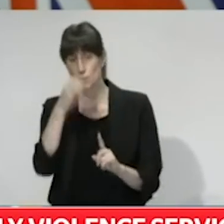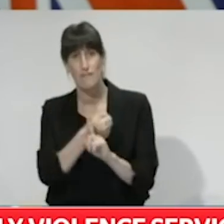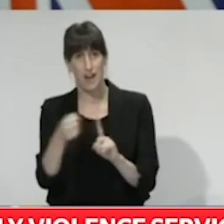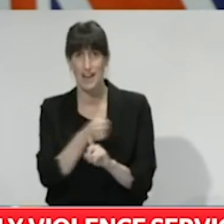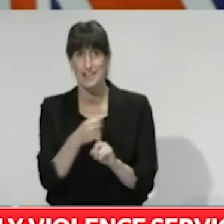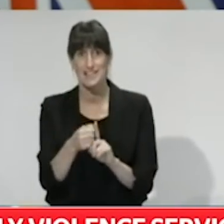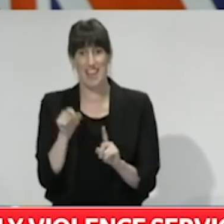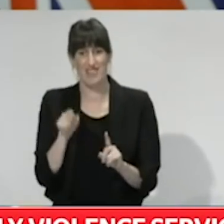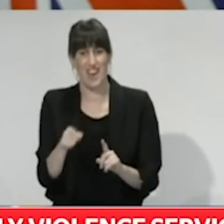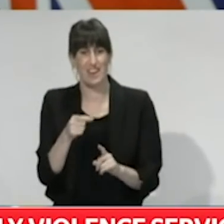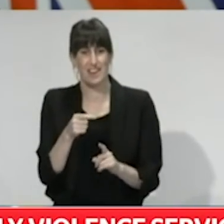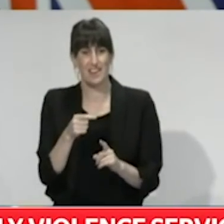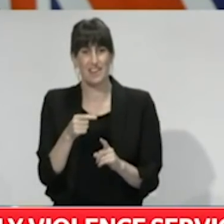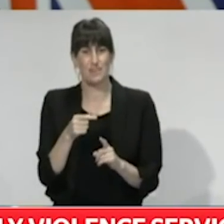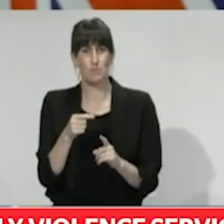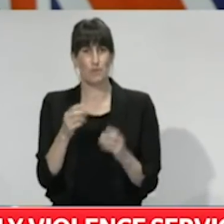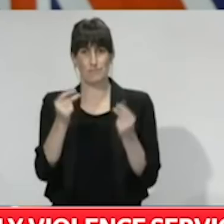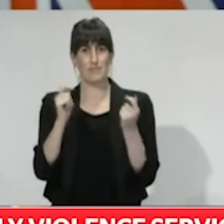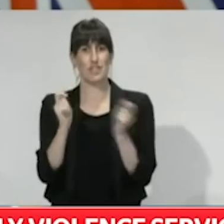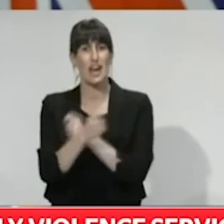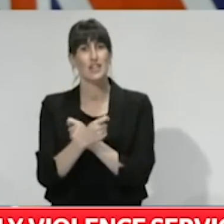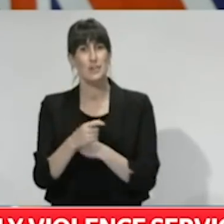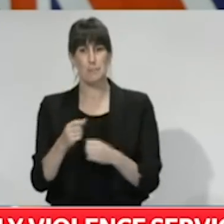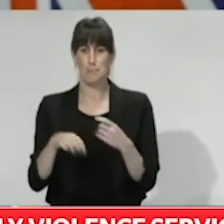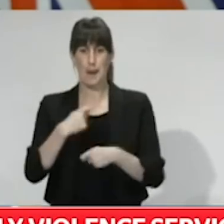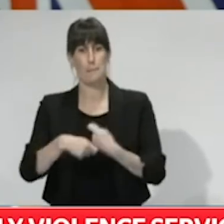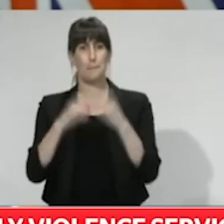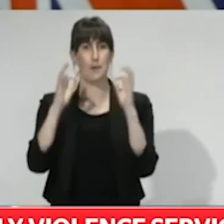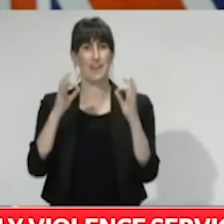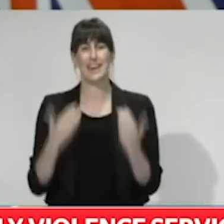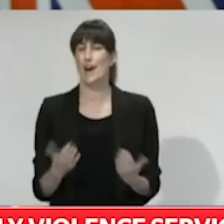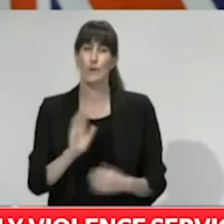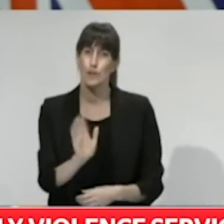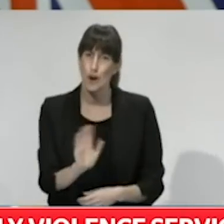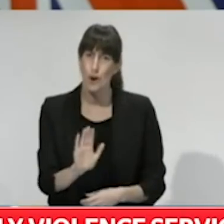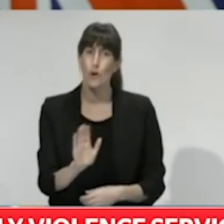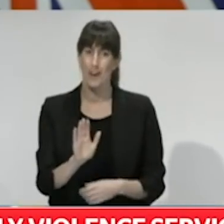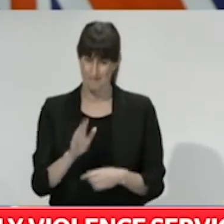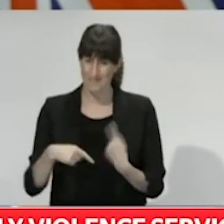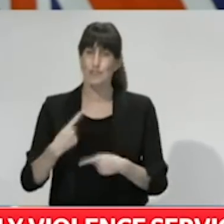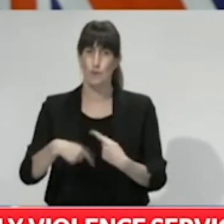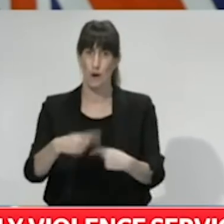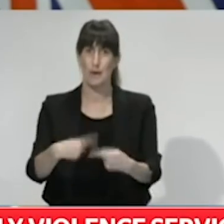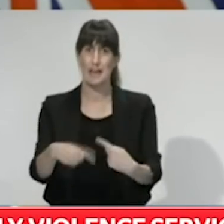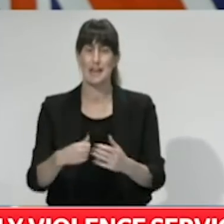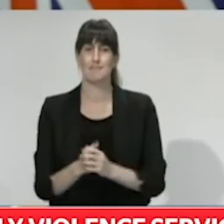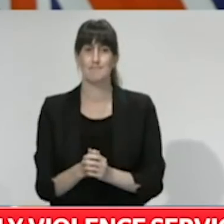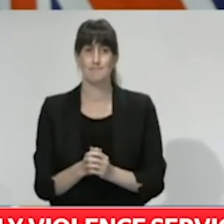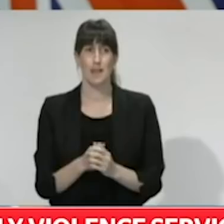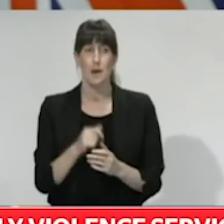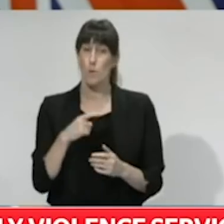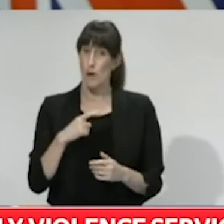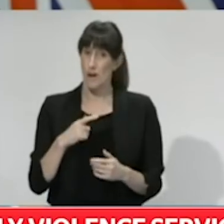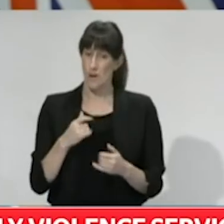economic conditions are a perfect incubator for family violence. Increased unemployment, growing